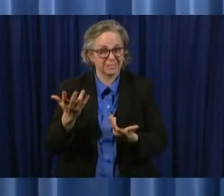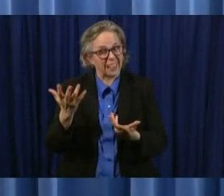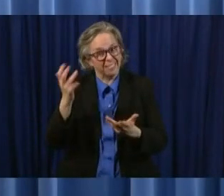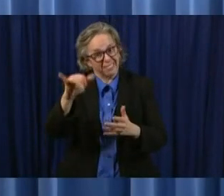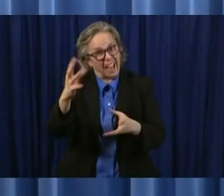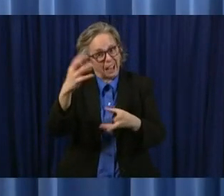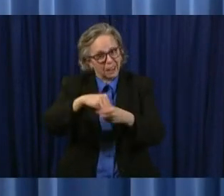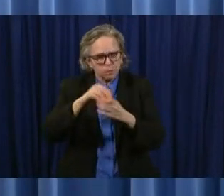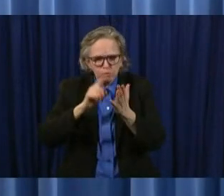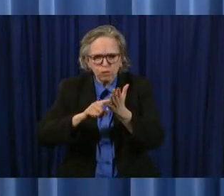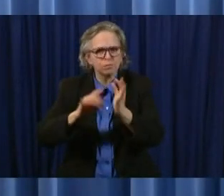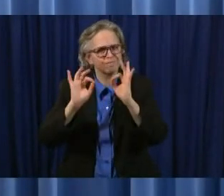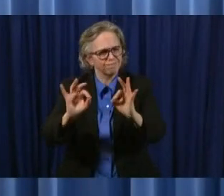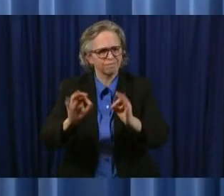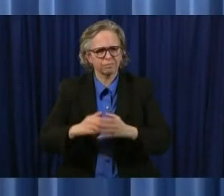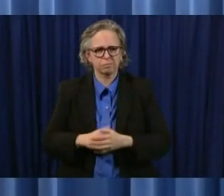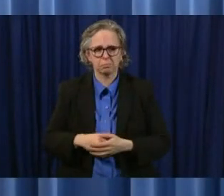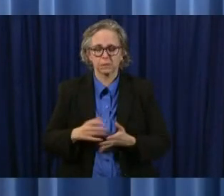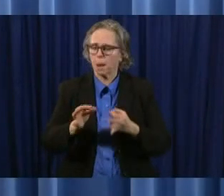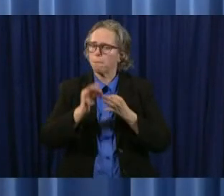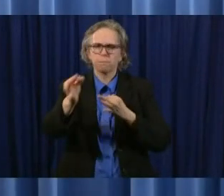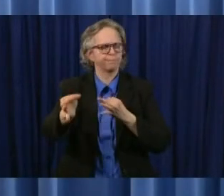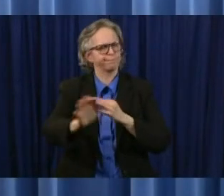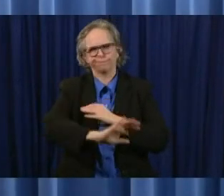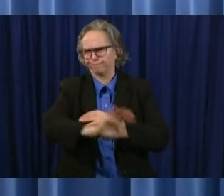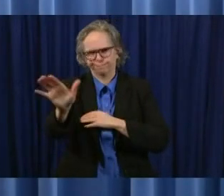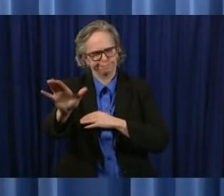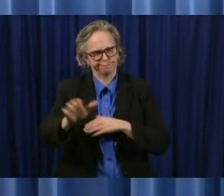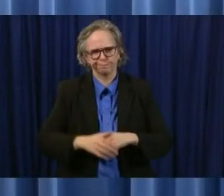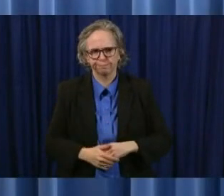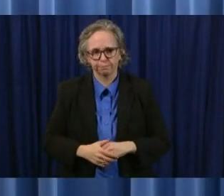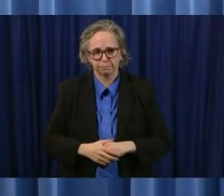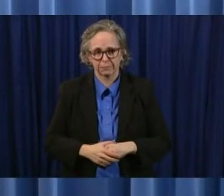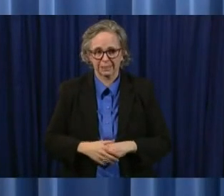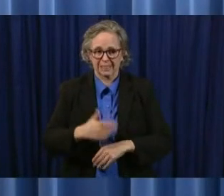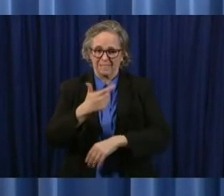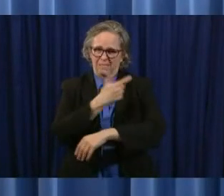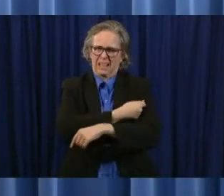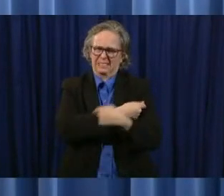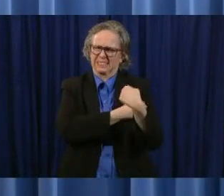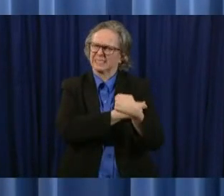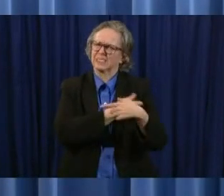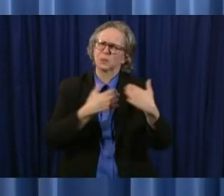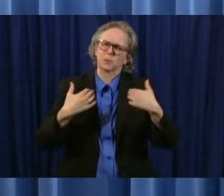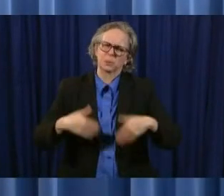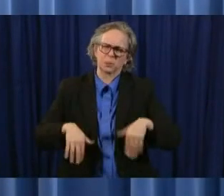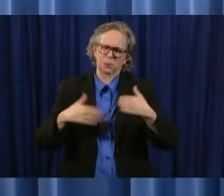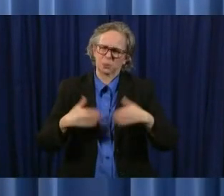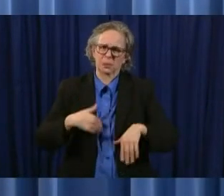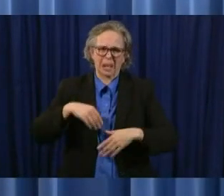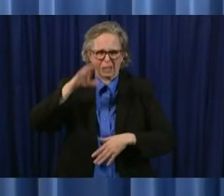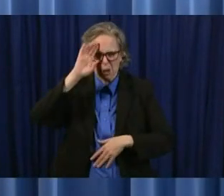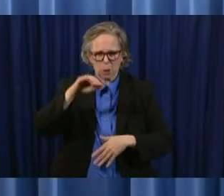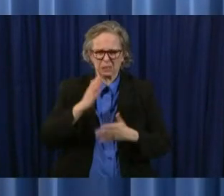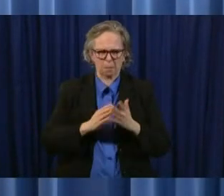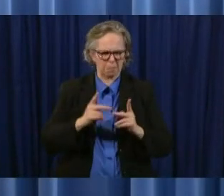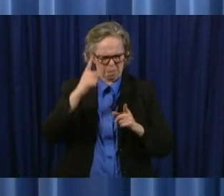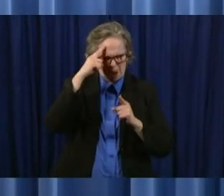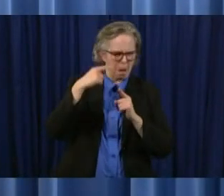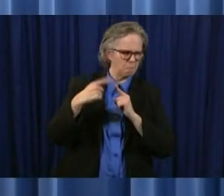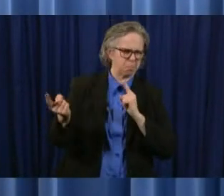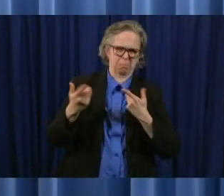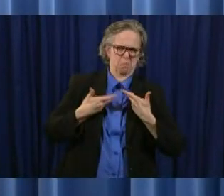you know vaccines are something that i i understand that some people don't want to have their children do that